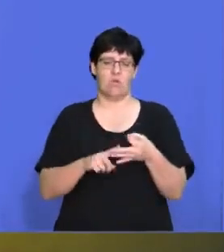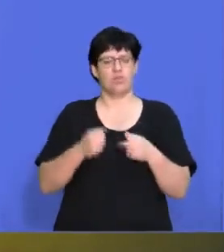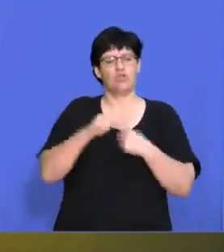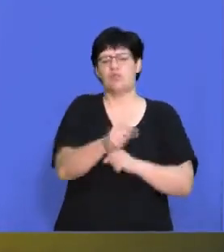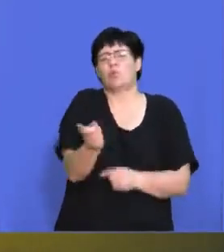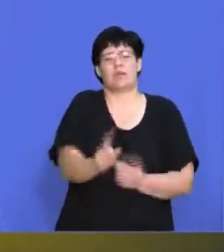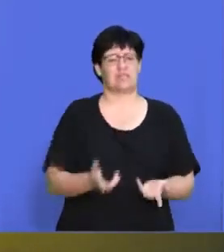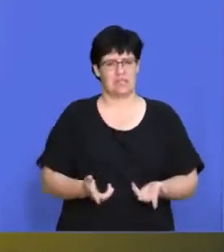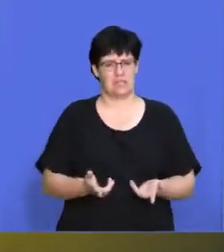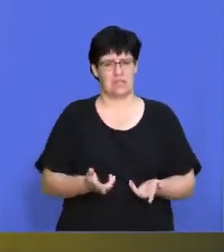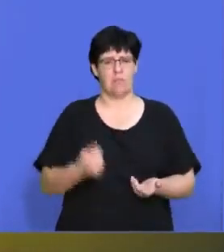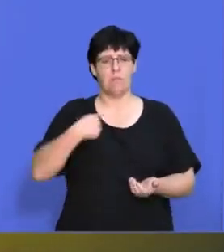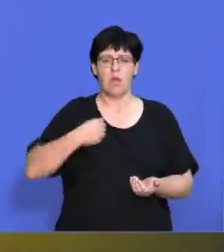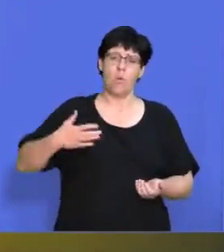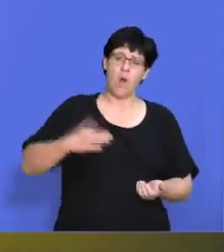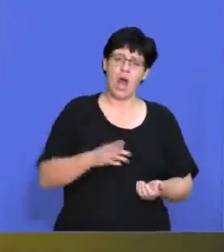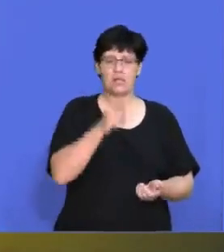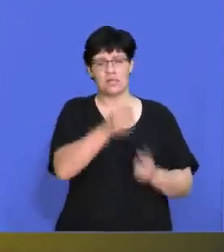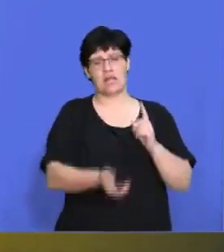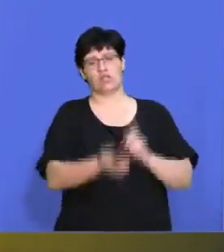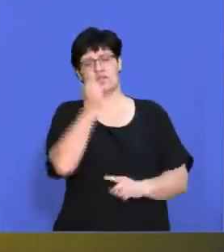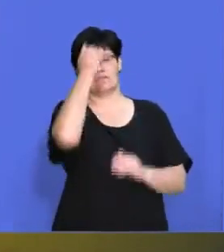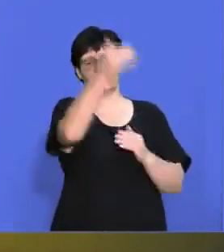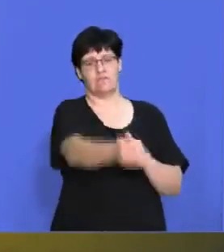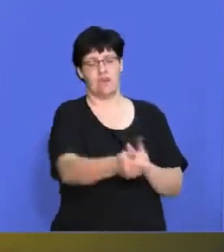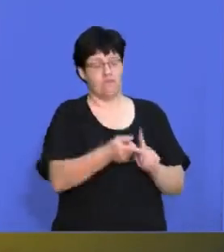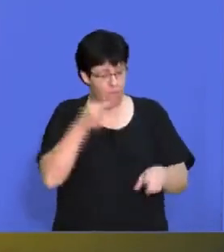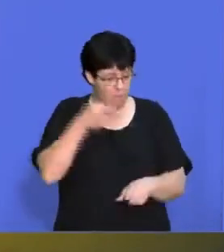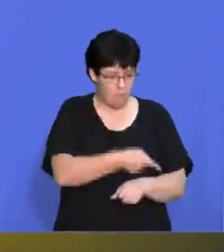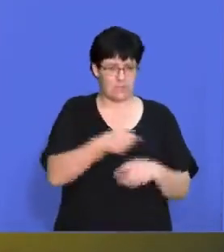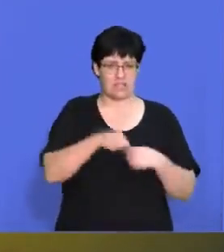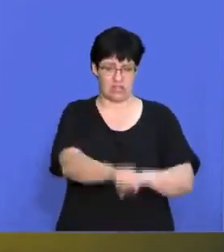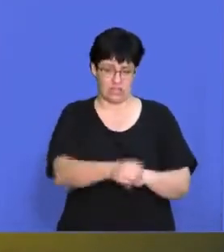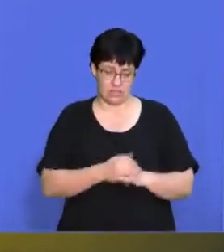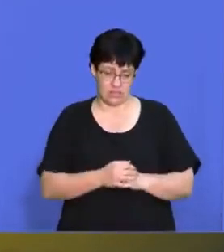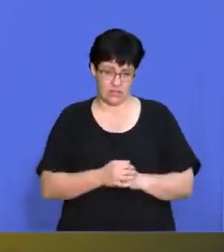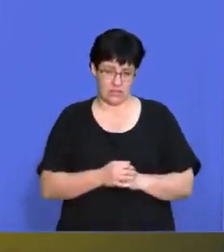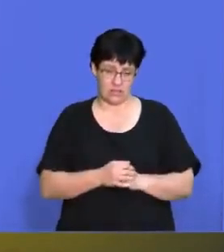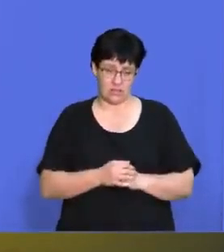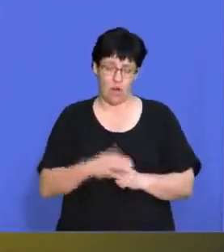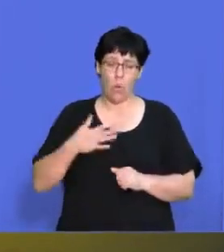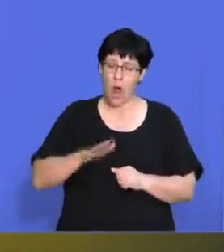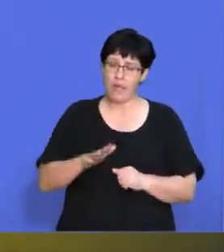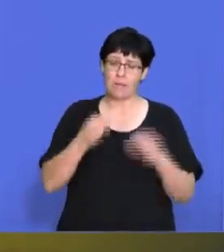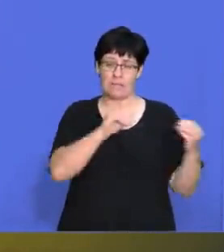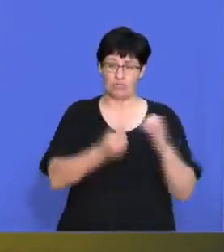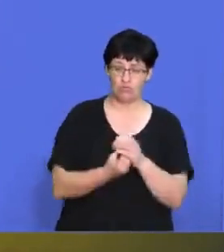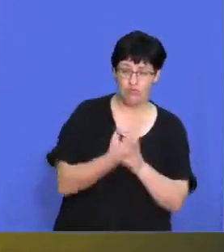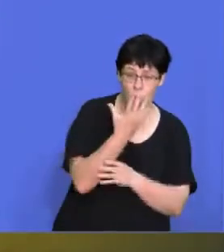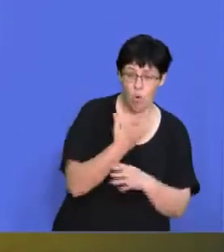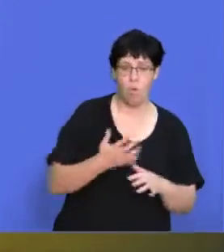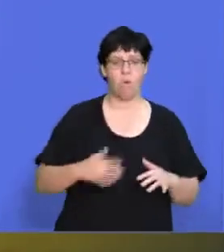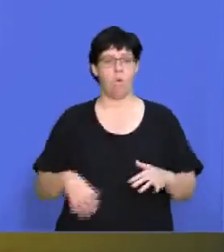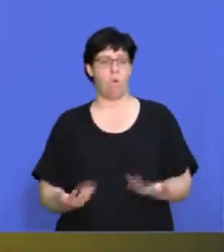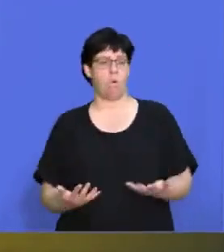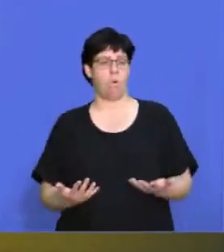What are we looking to achieve from the strategy? Are we looking to grow our business, or are we going into a bit of